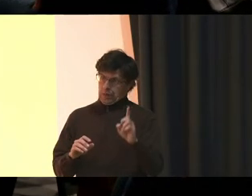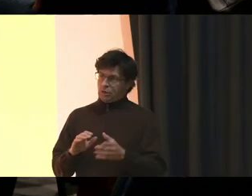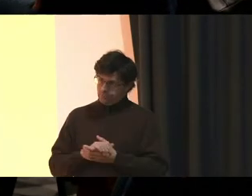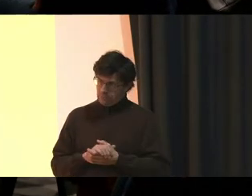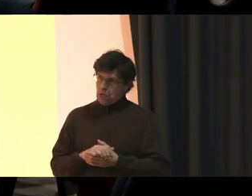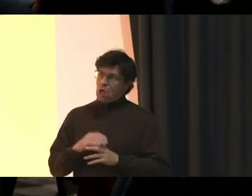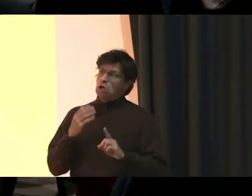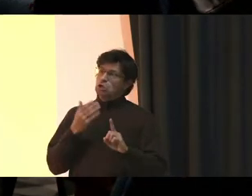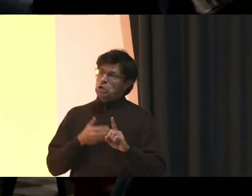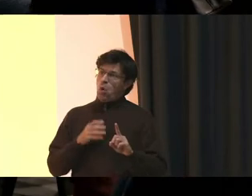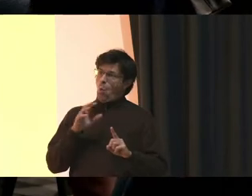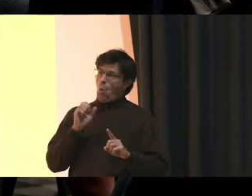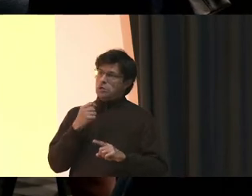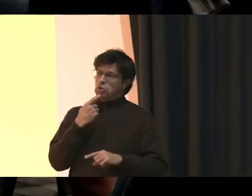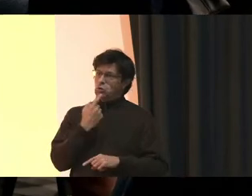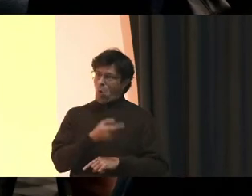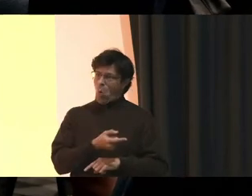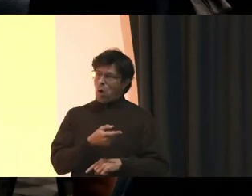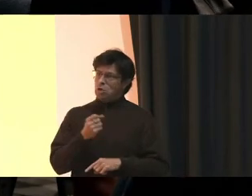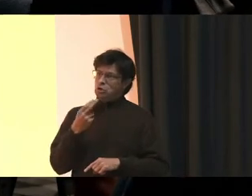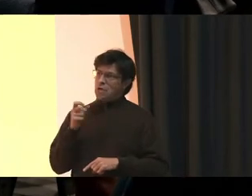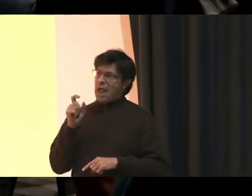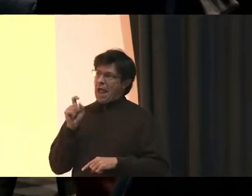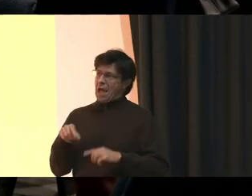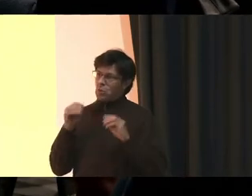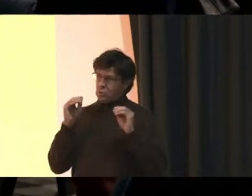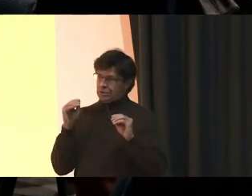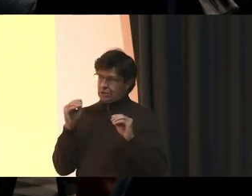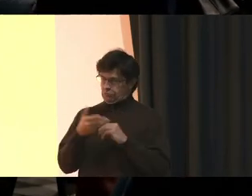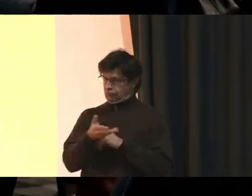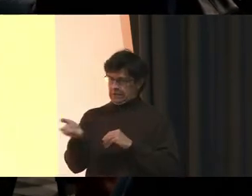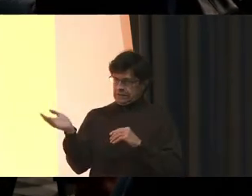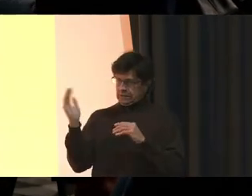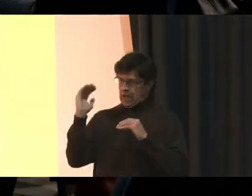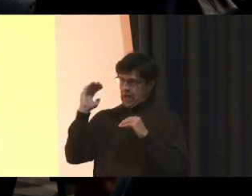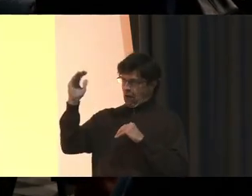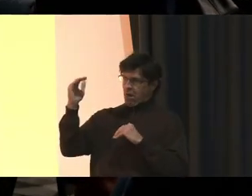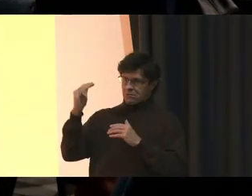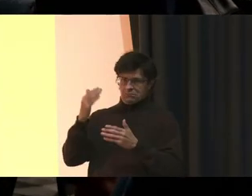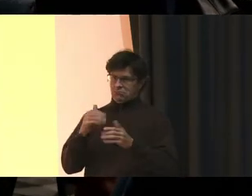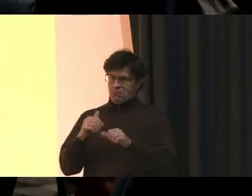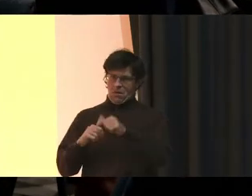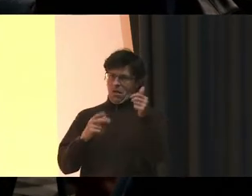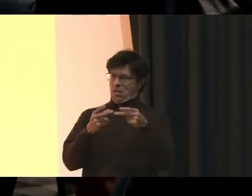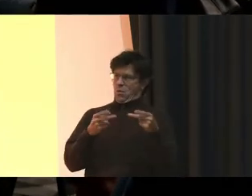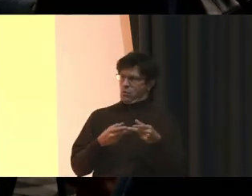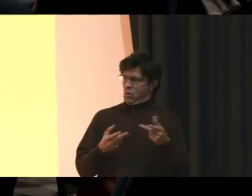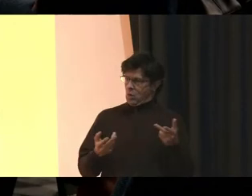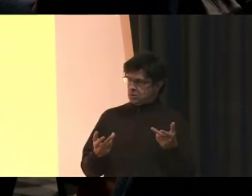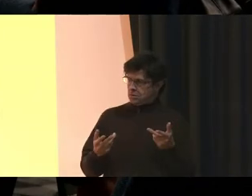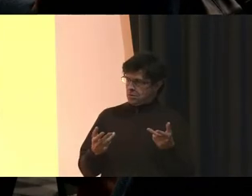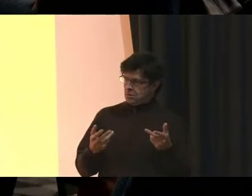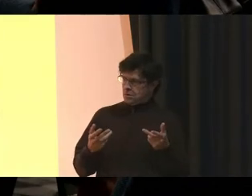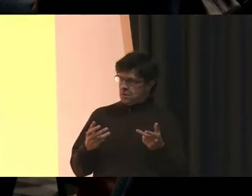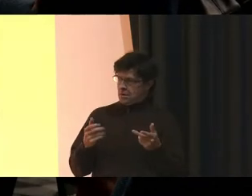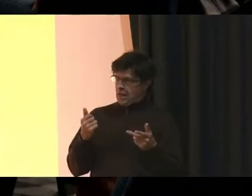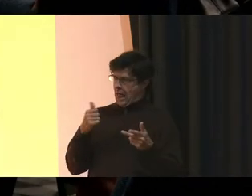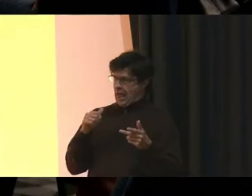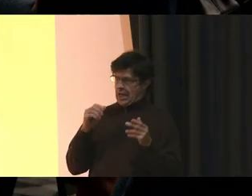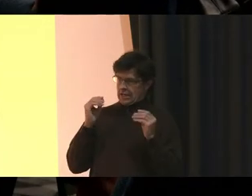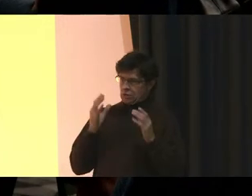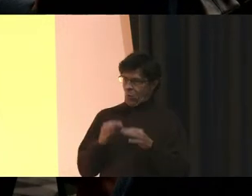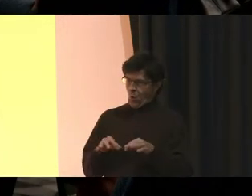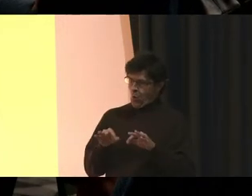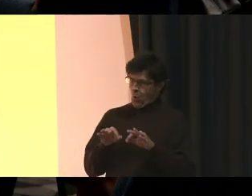She was told That she had to teach these adults It's algebra And any teacher worth her or